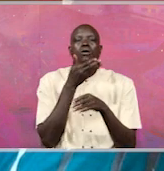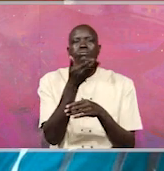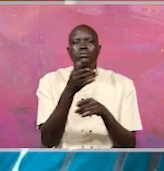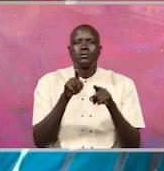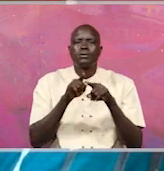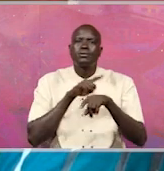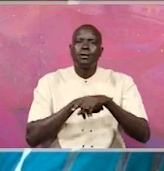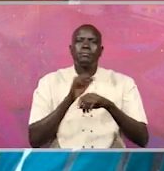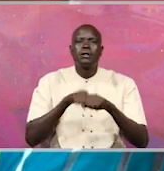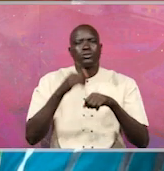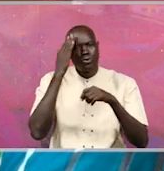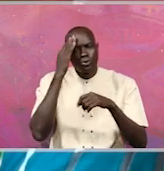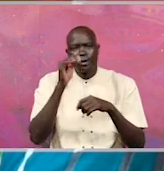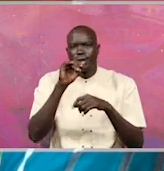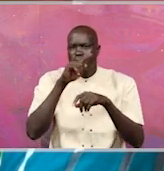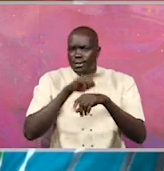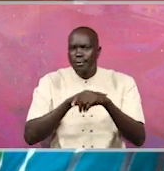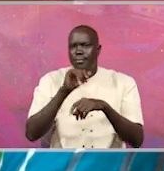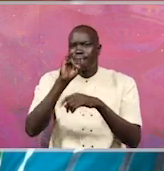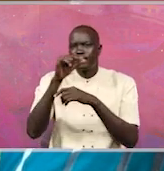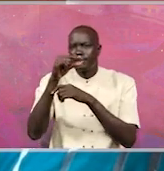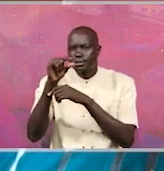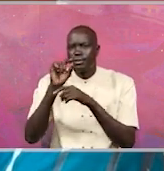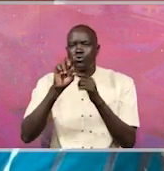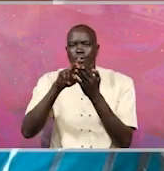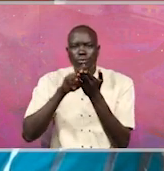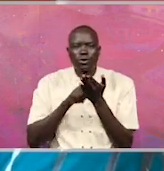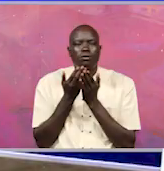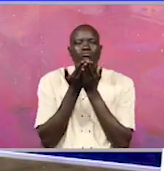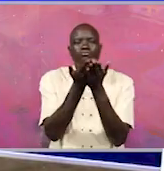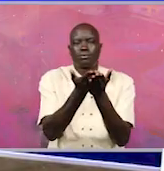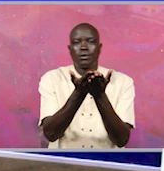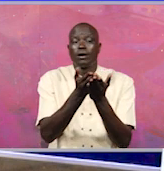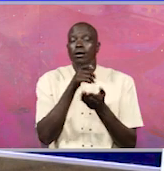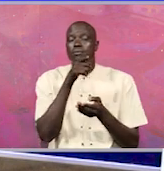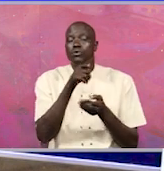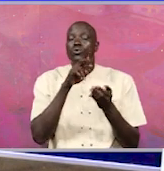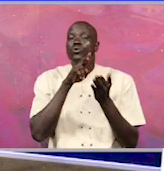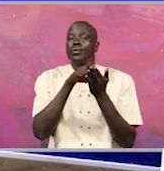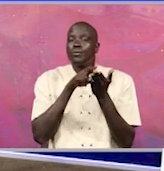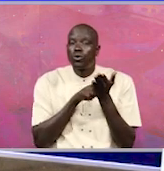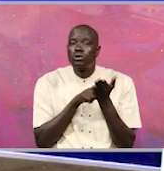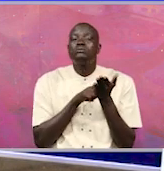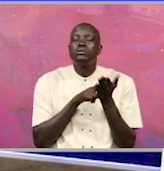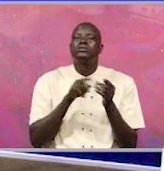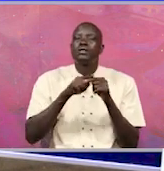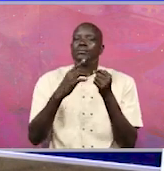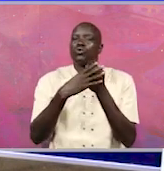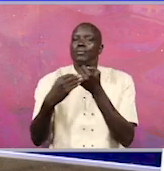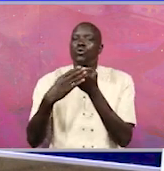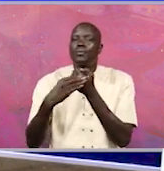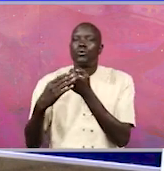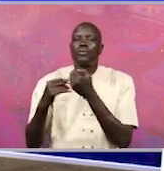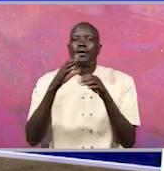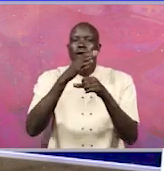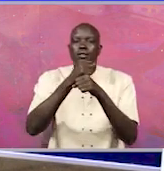also we need to realize that when the auditor general produces a report, the institutions are given individual institutional reports and